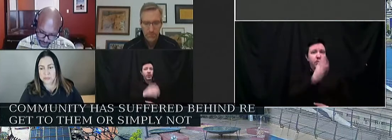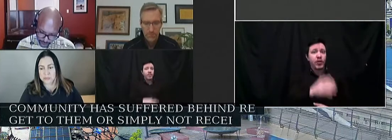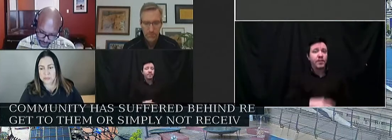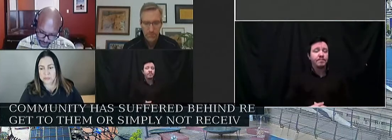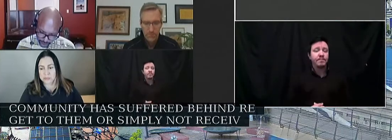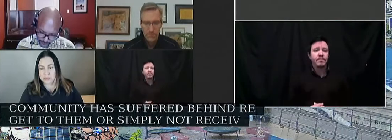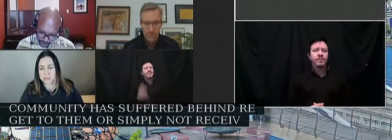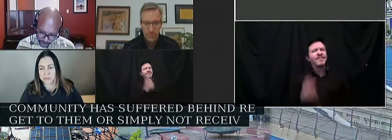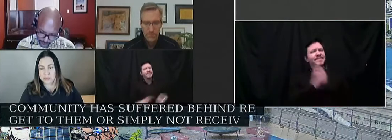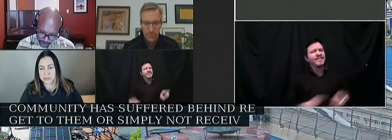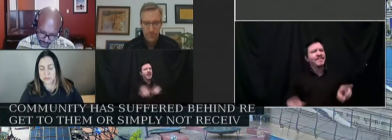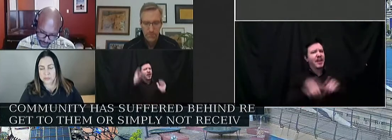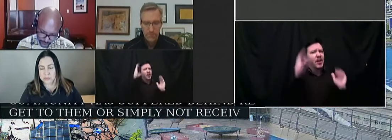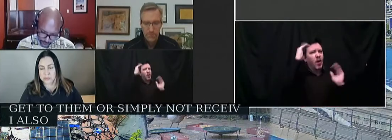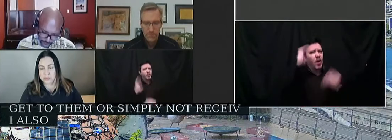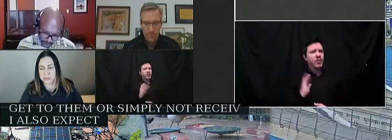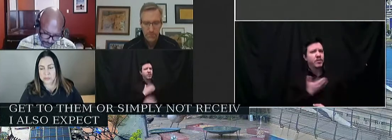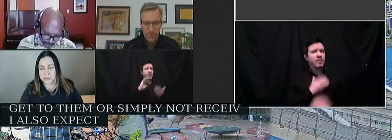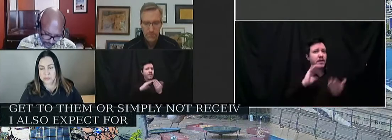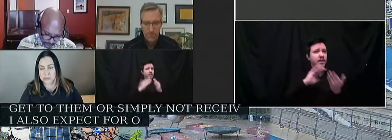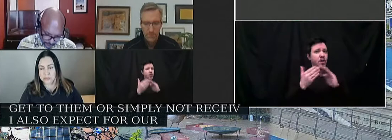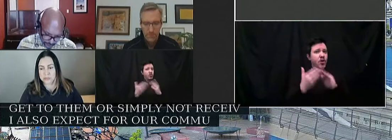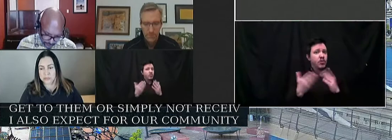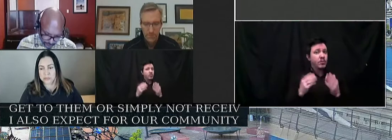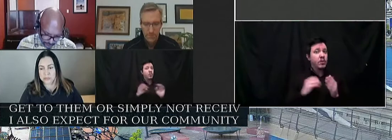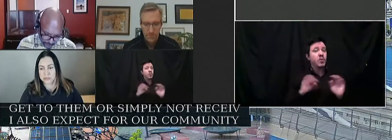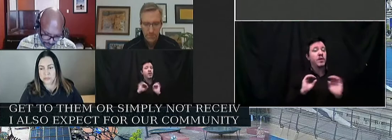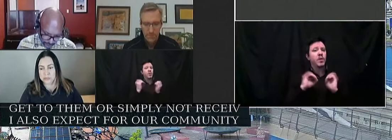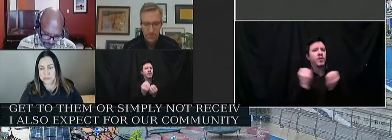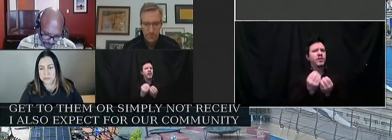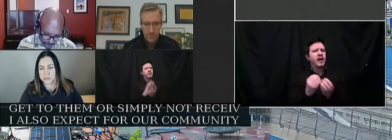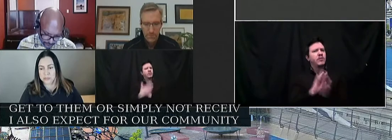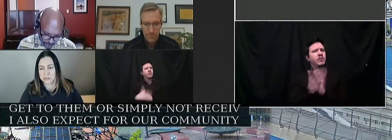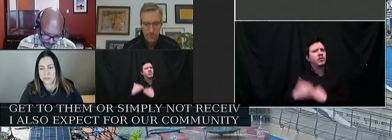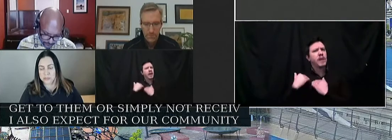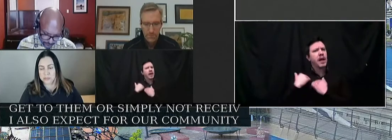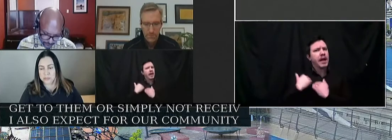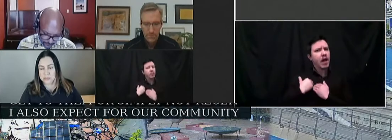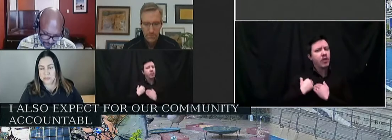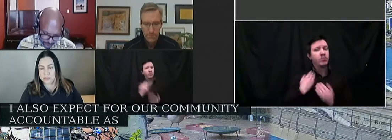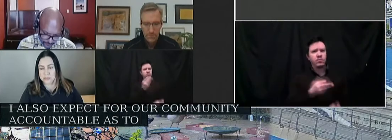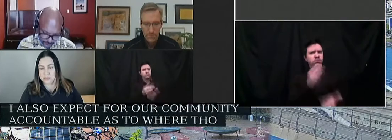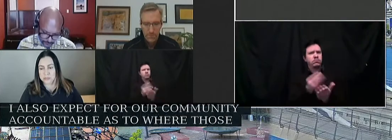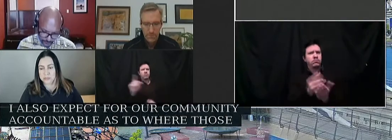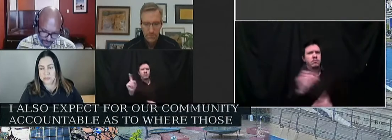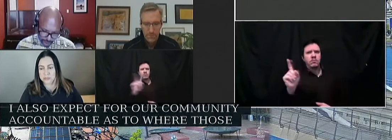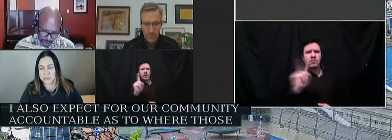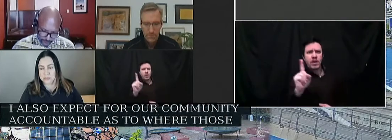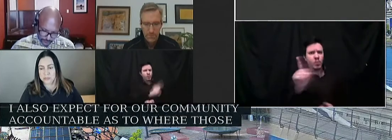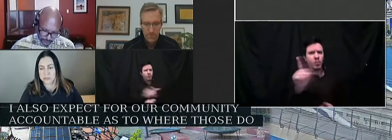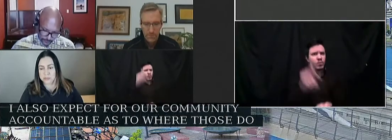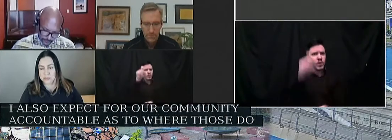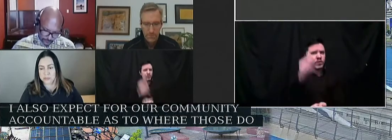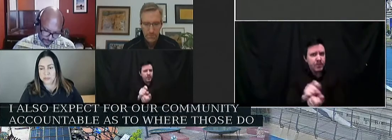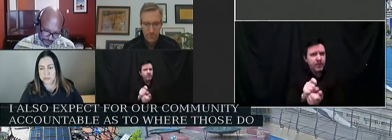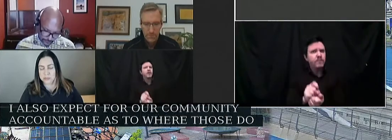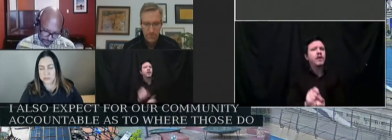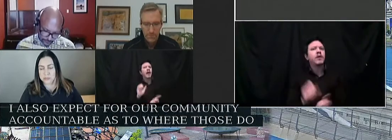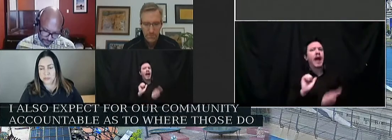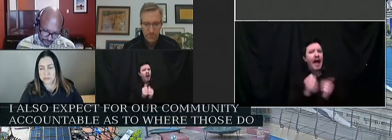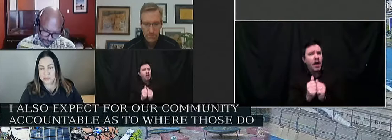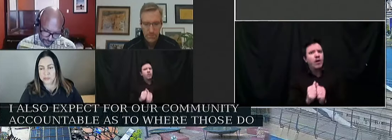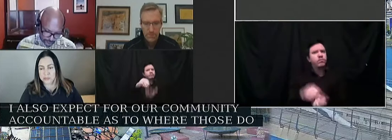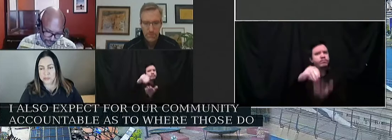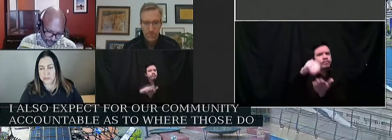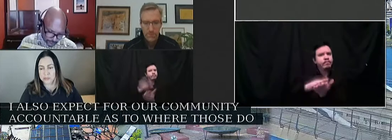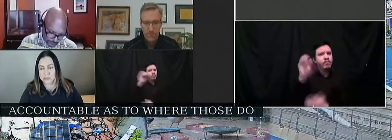I also expect for our community-based organizations to be accountable as to where those dollars are going in a qualitative and quantitative way,